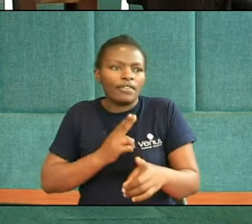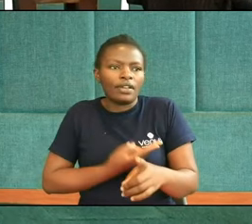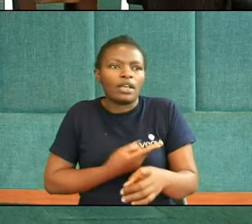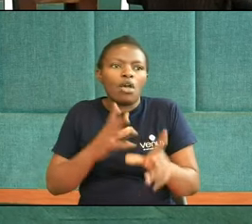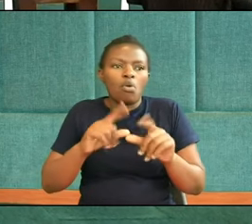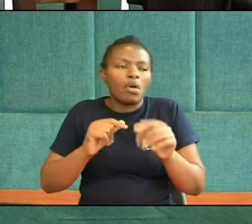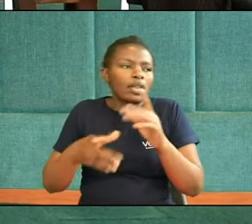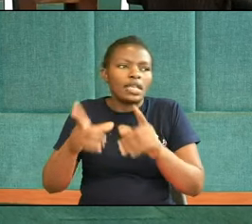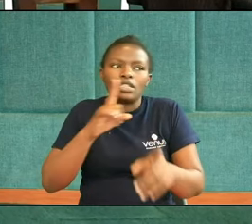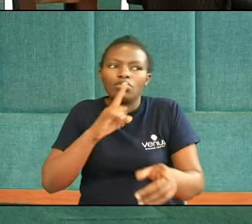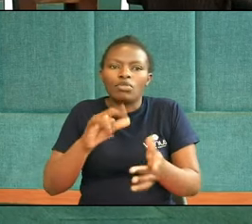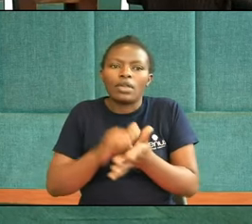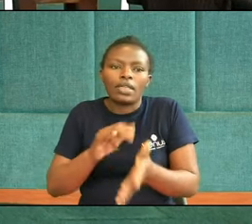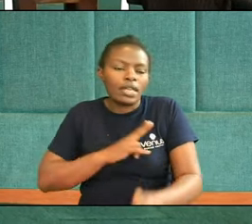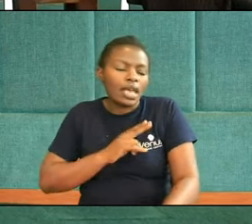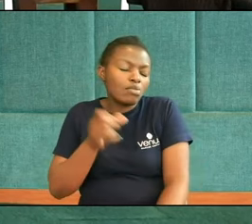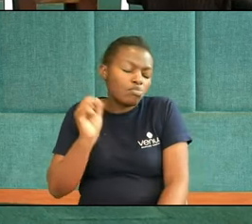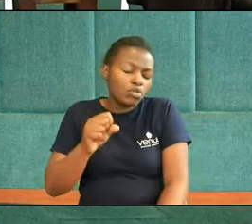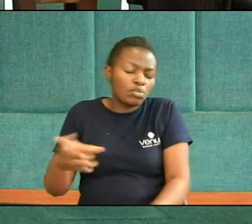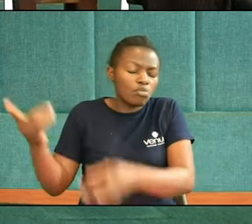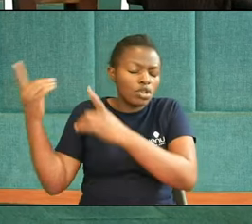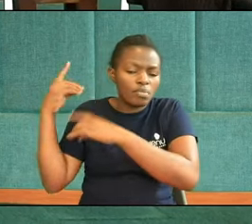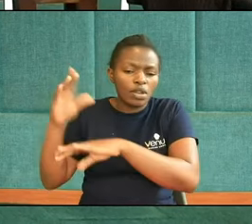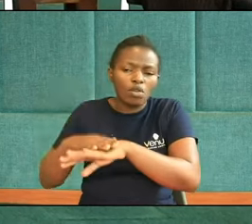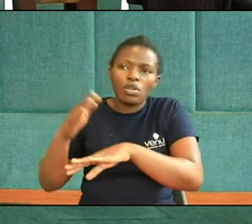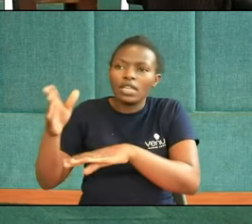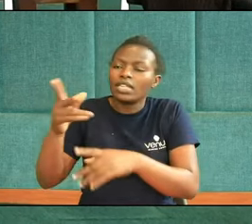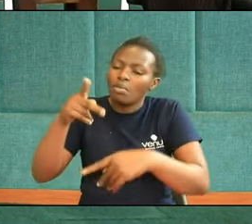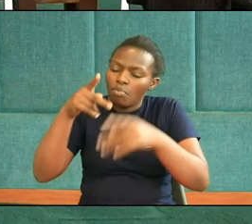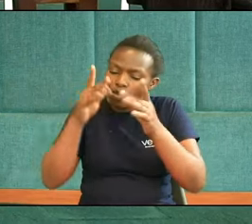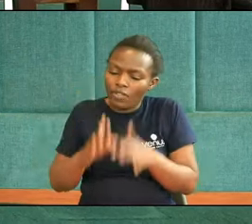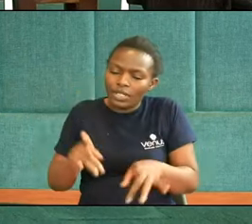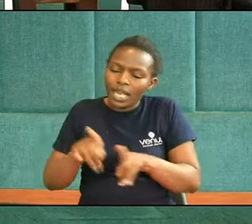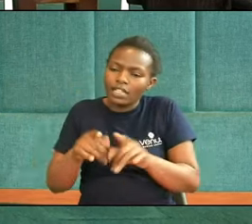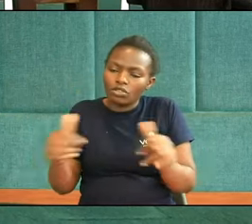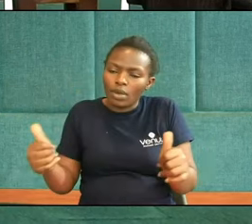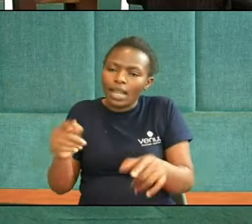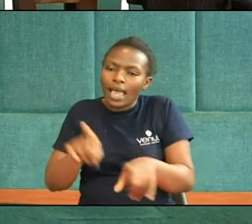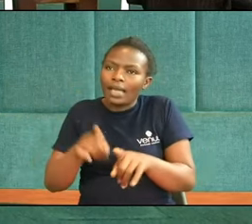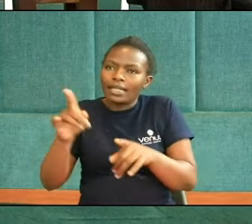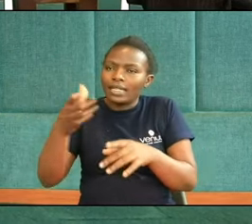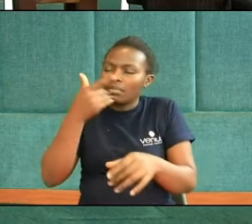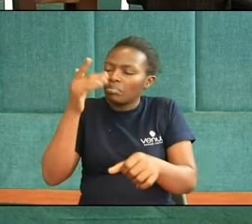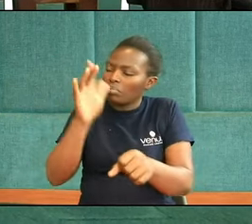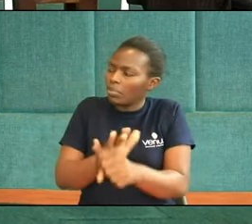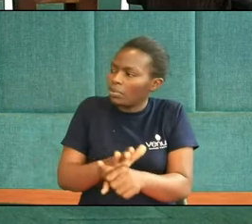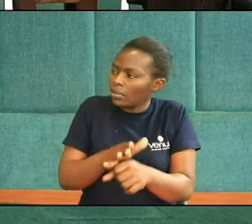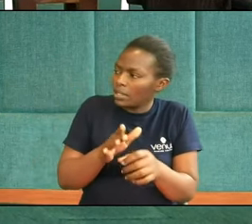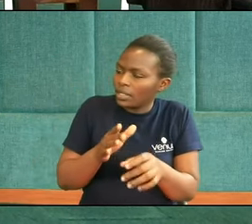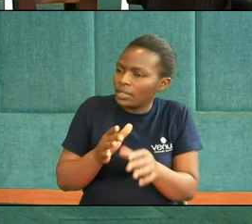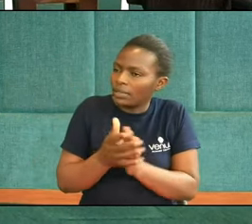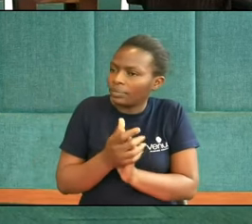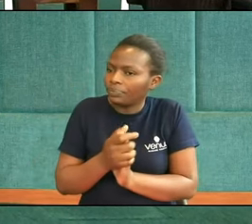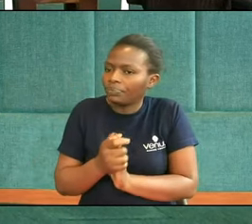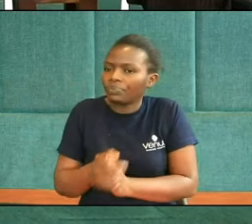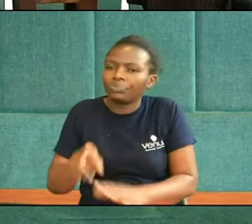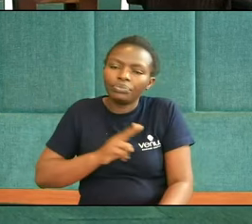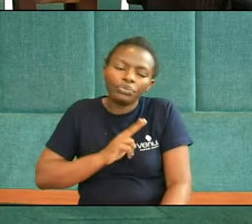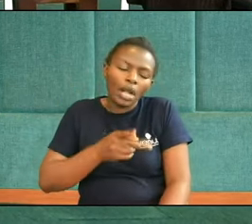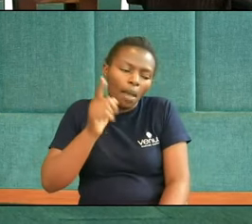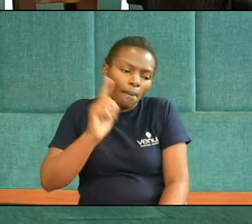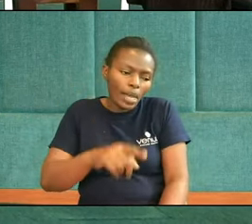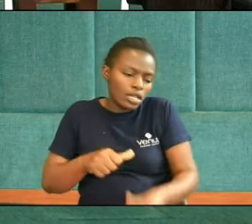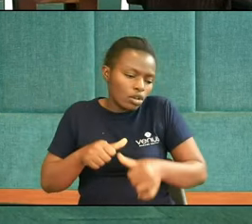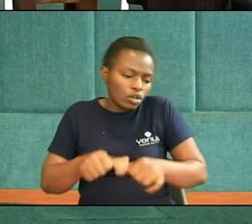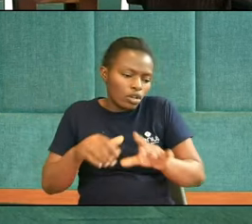Just as we can depend on his prophecies We must lean on his promises And when time gets dark Times get dark We must hold on to